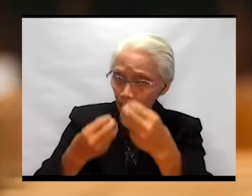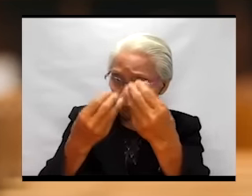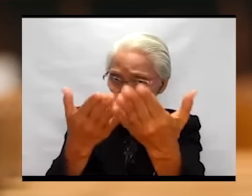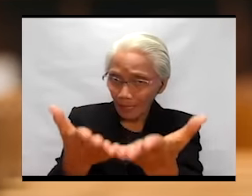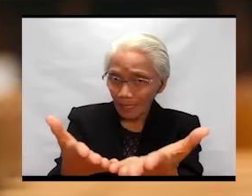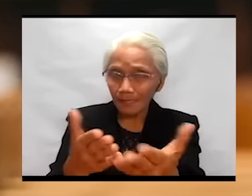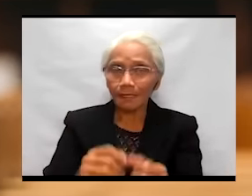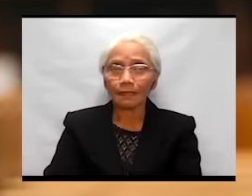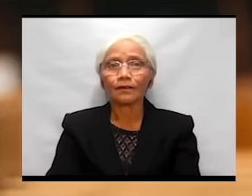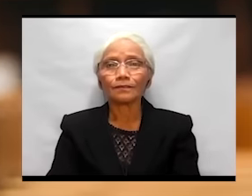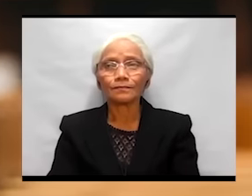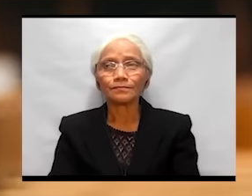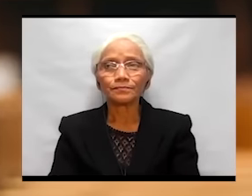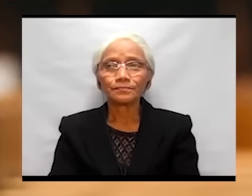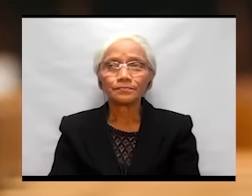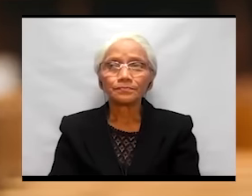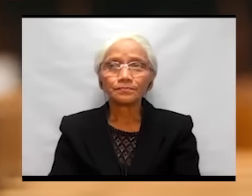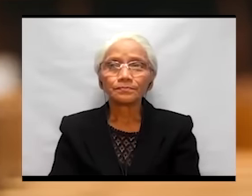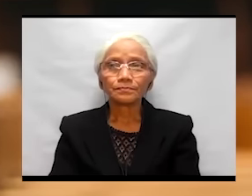offering this to you.